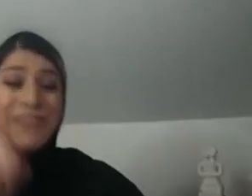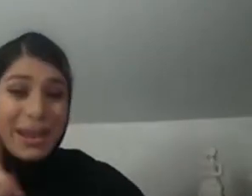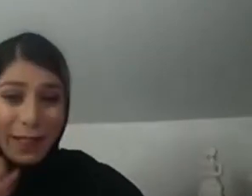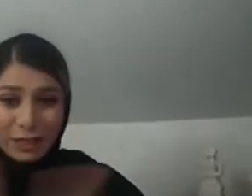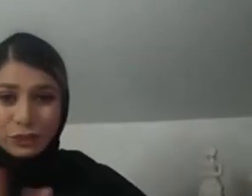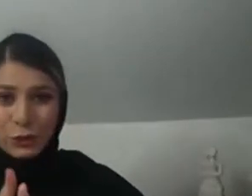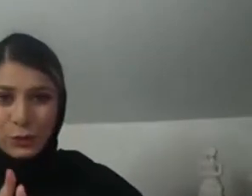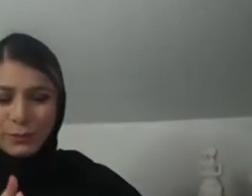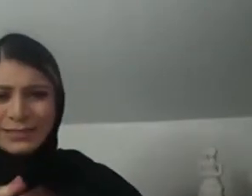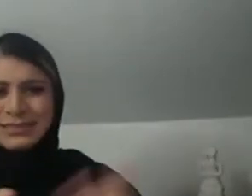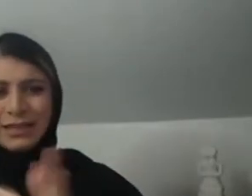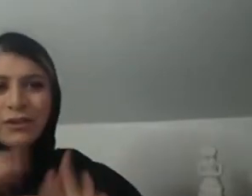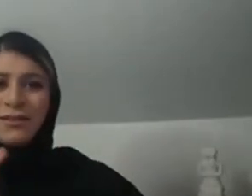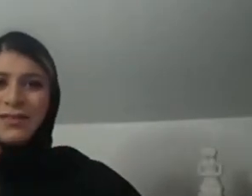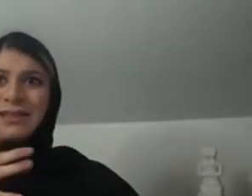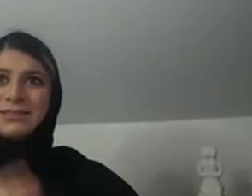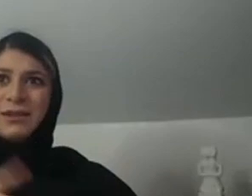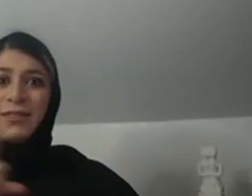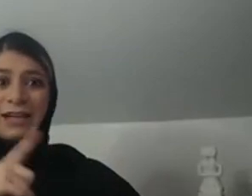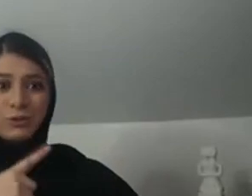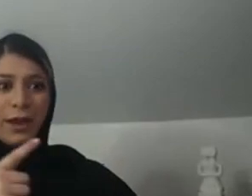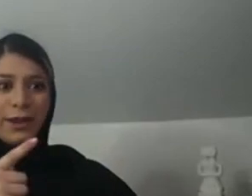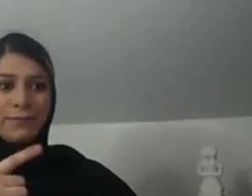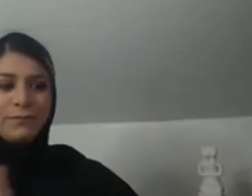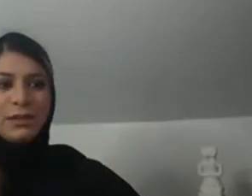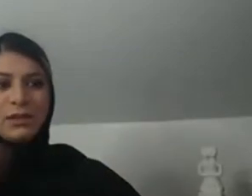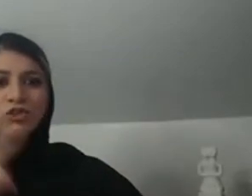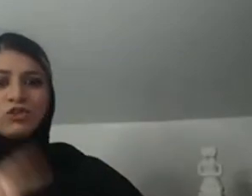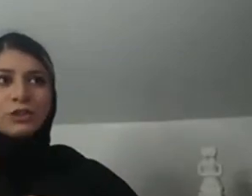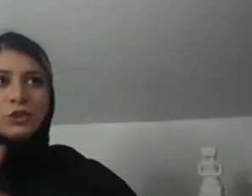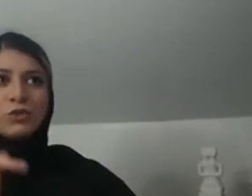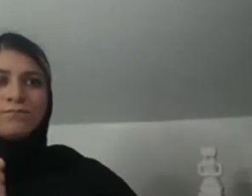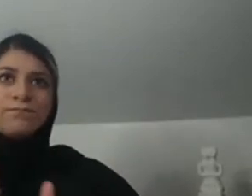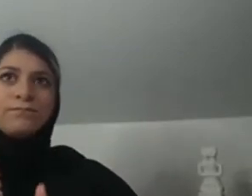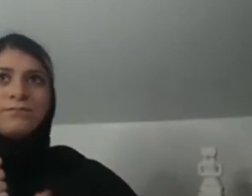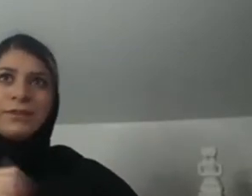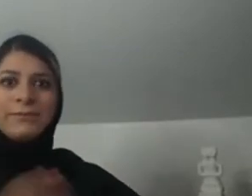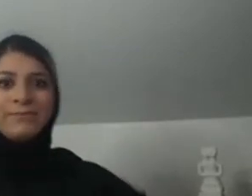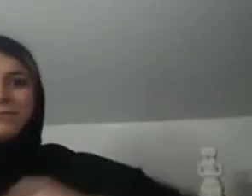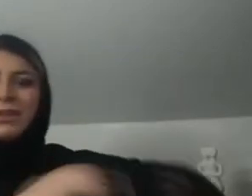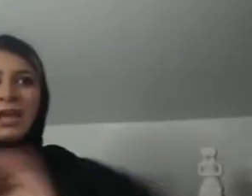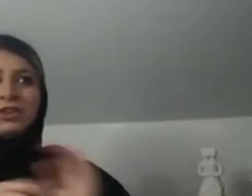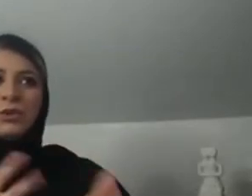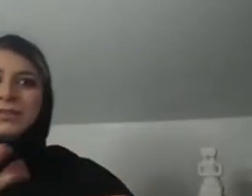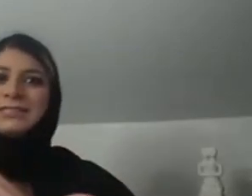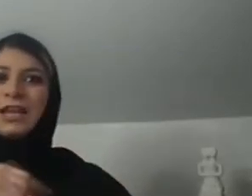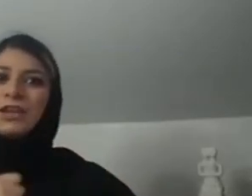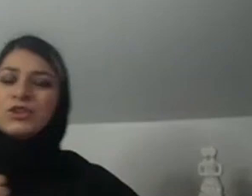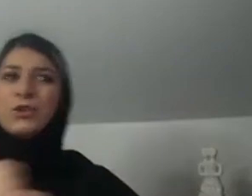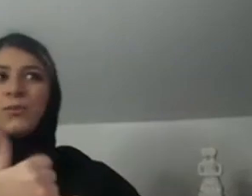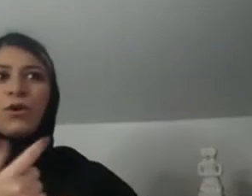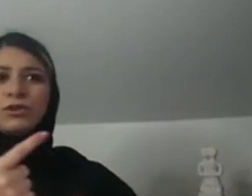we know there's lots of barriers, but being a deaf female, uh, that adds to the barriers. And what I try to do